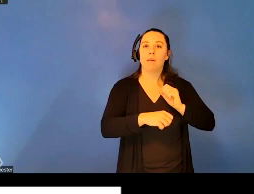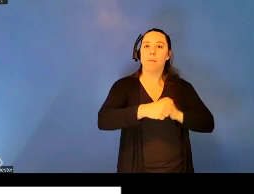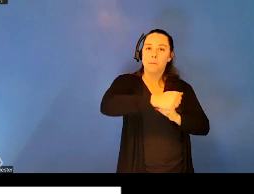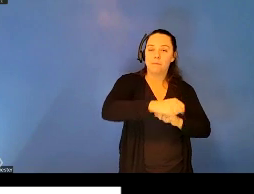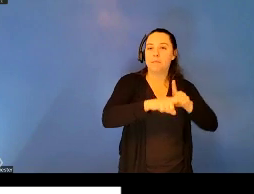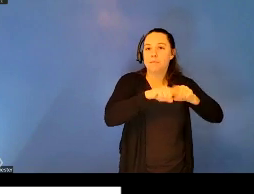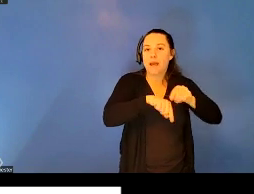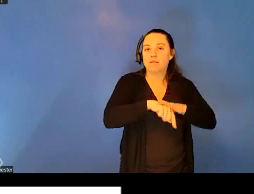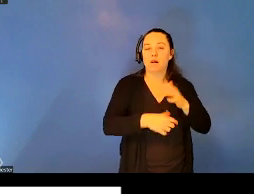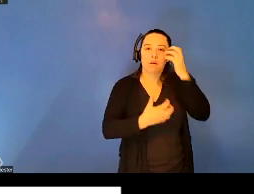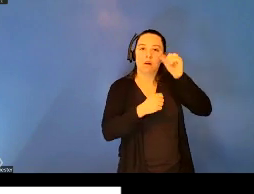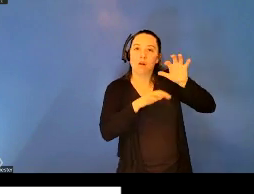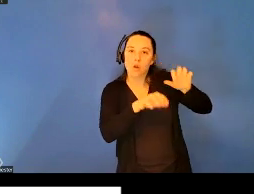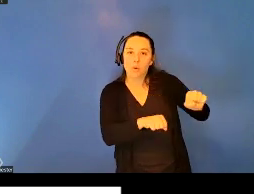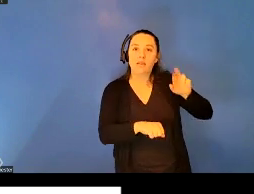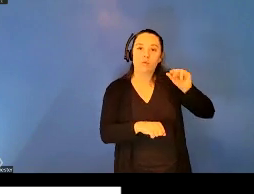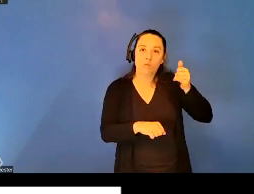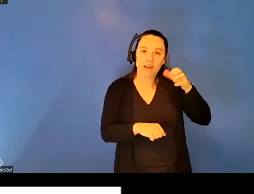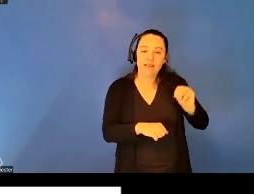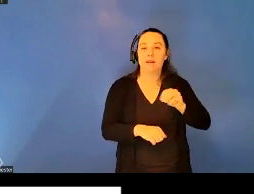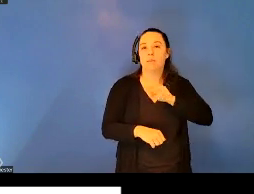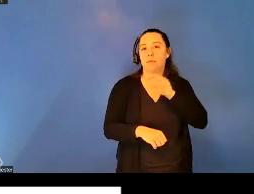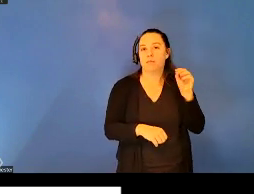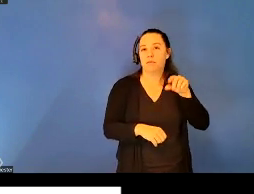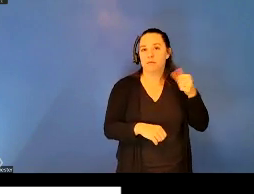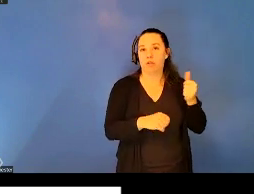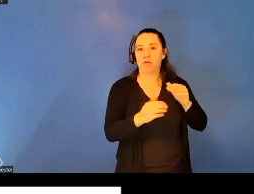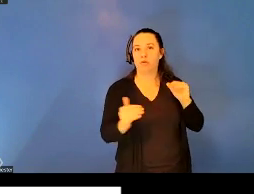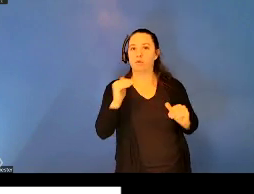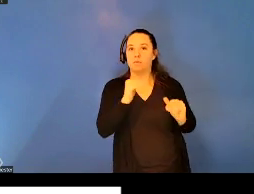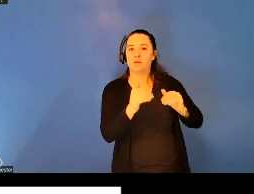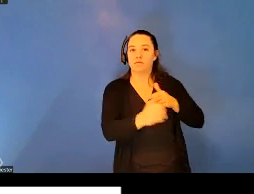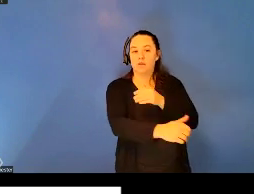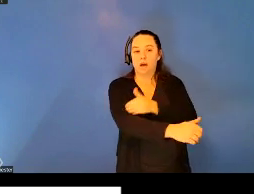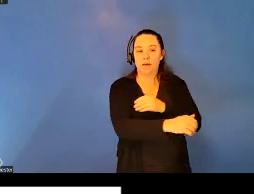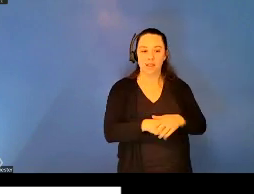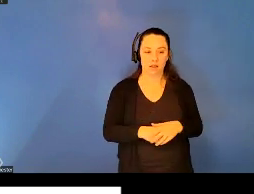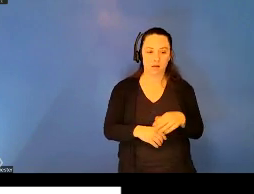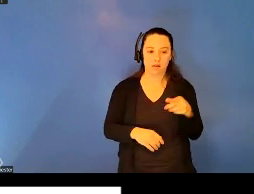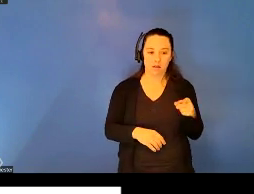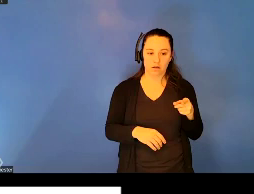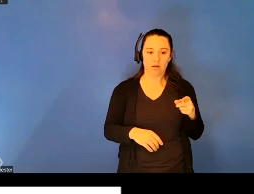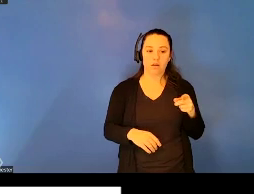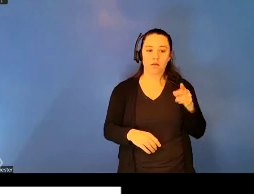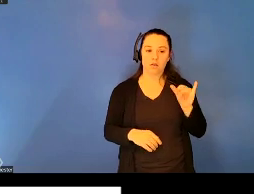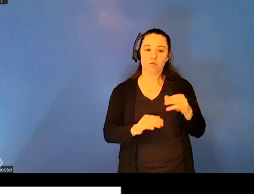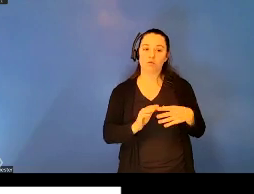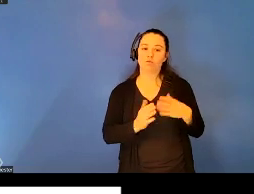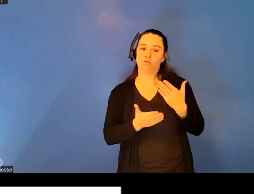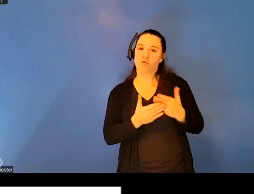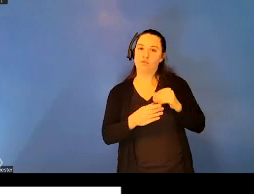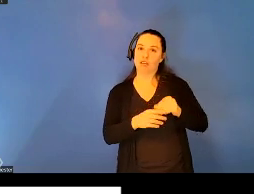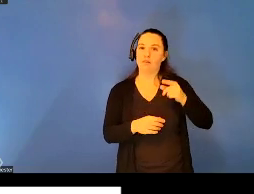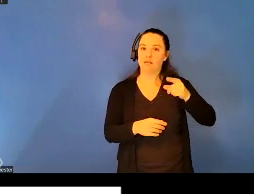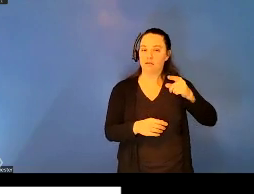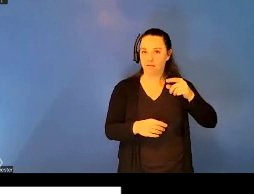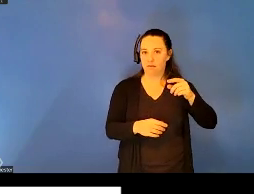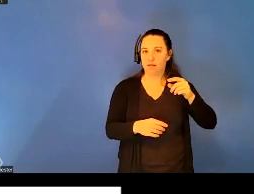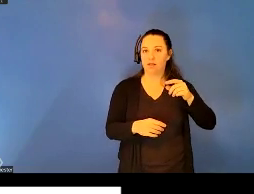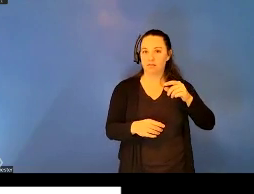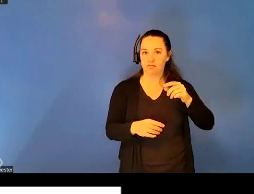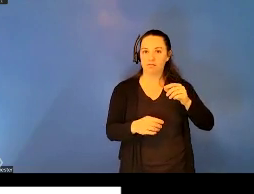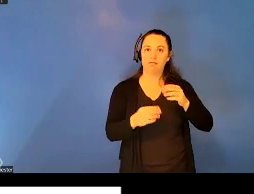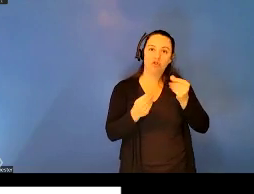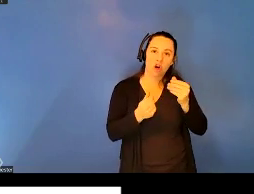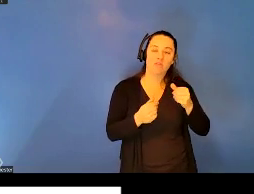maintained effective systems of disease control that are privileged geographies of Europe, North America, and the economic interests that they rely on